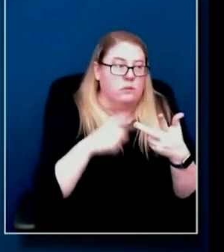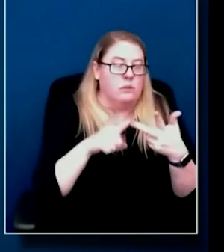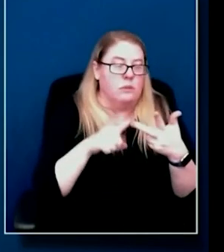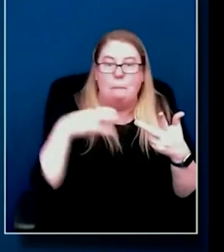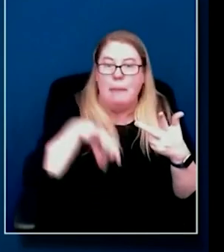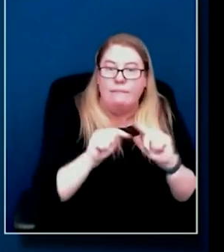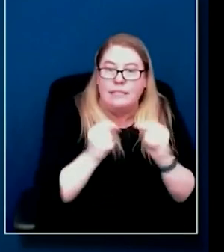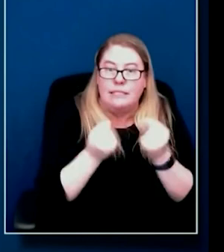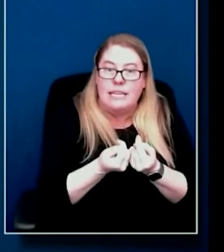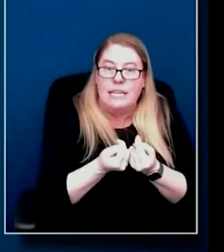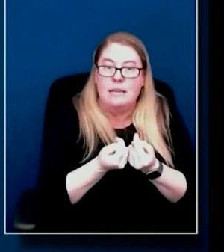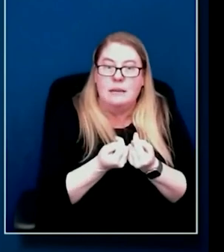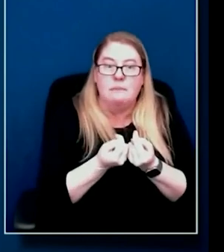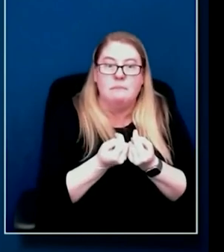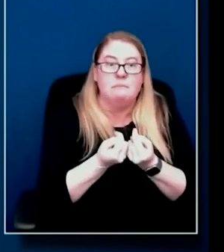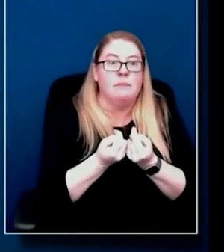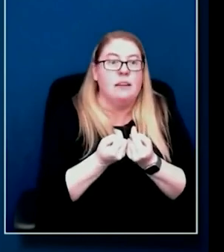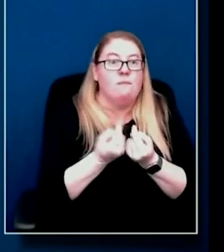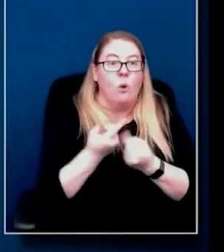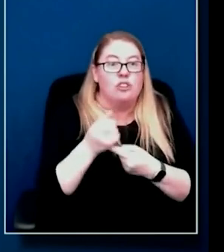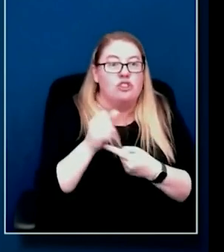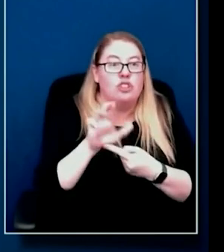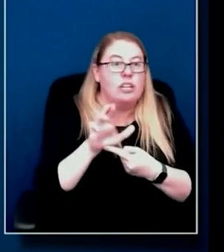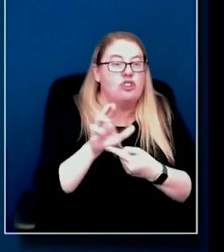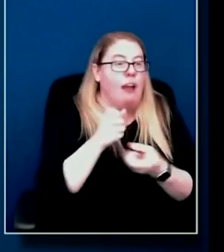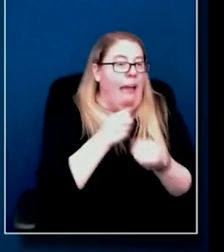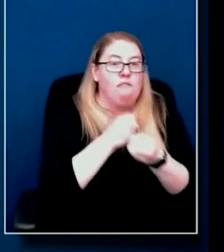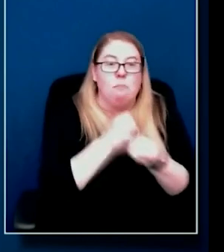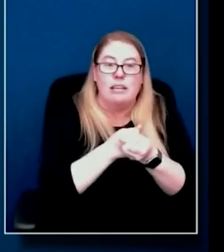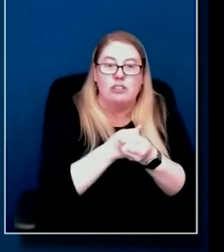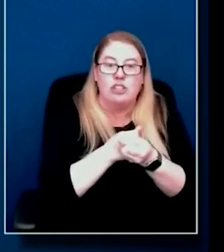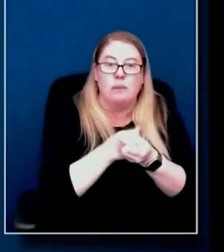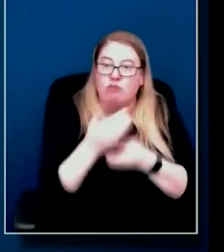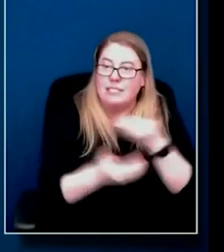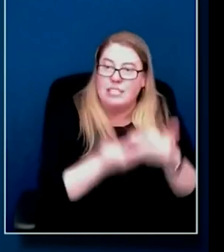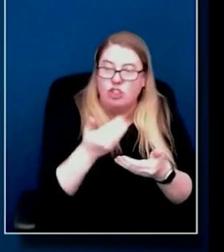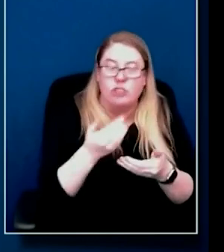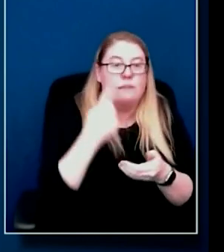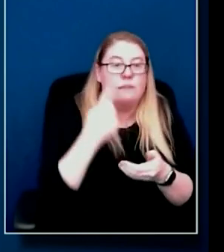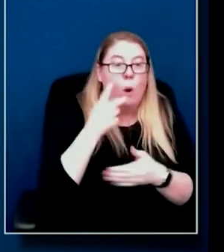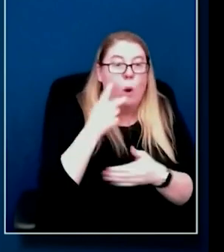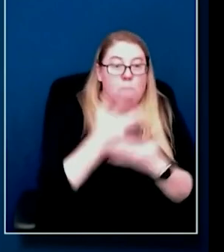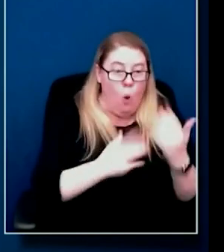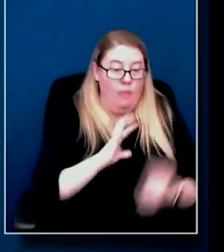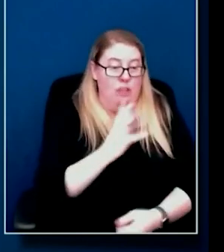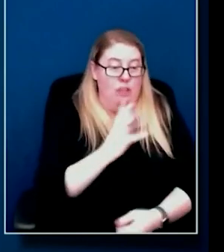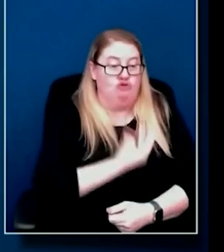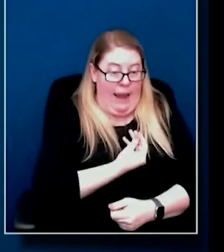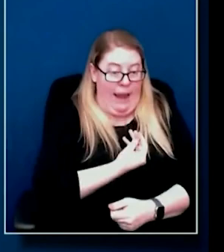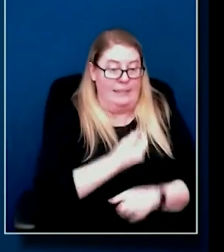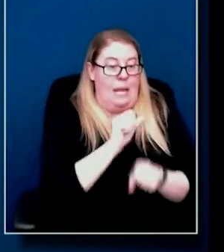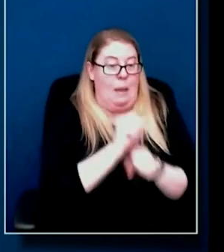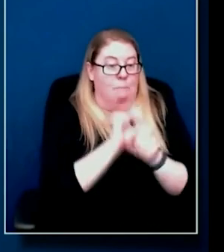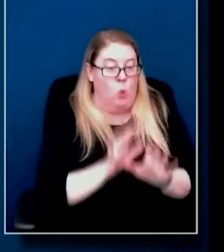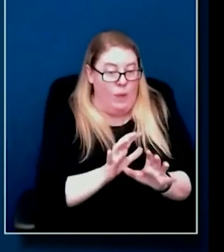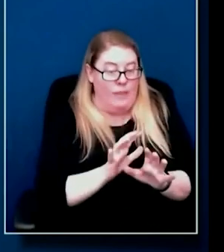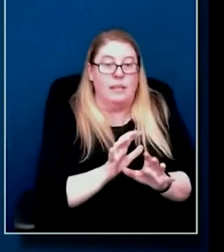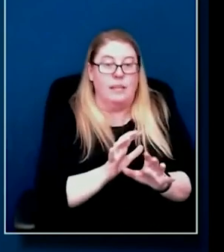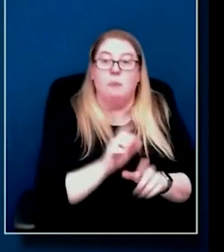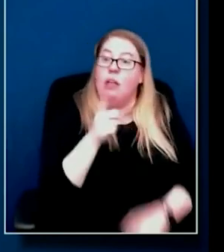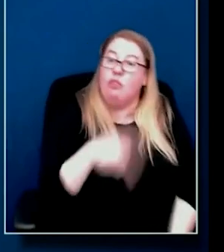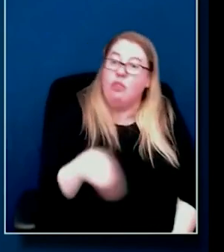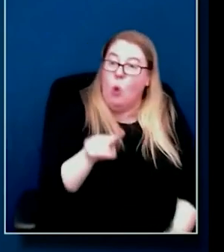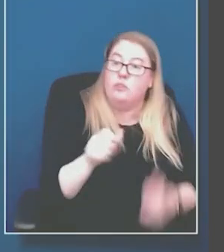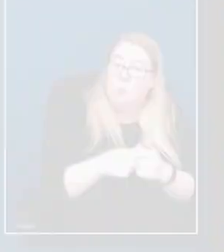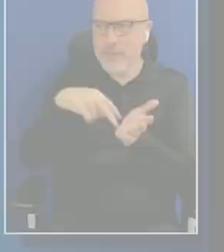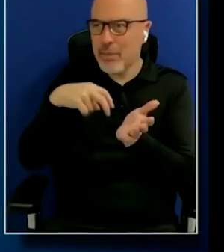team to give information about gender affirmation procedures, both for our employees who are transitioning and trans, but also our employees who have kids